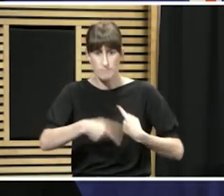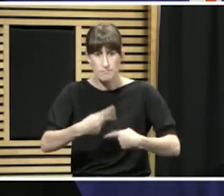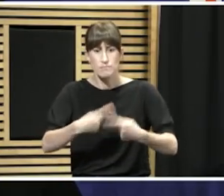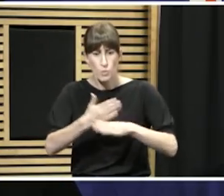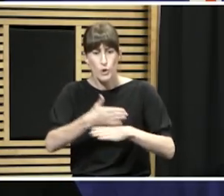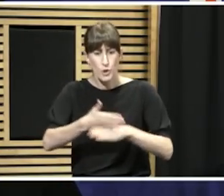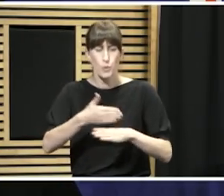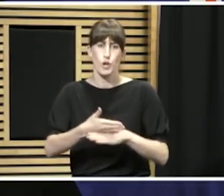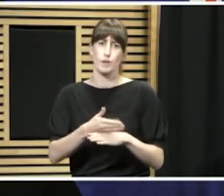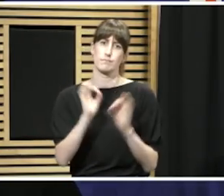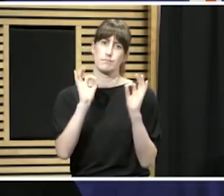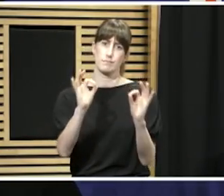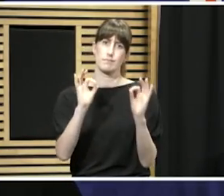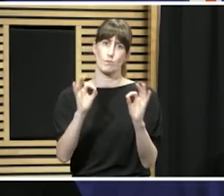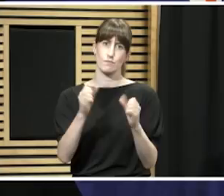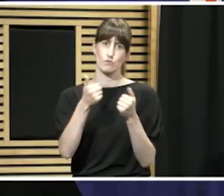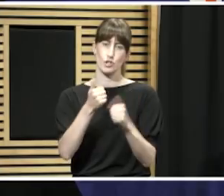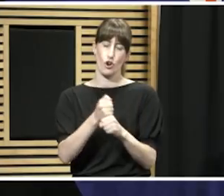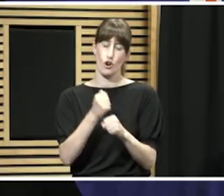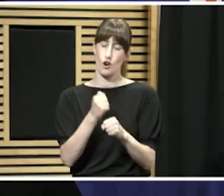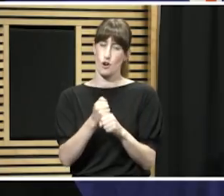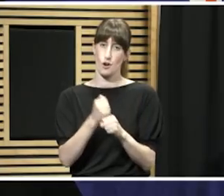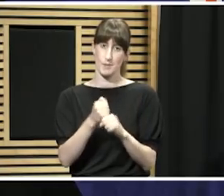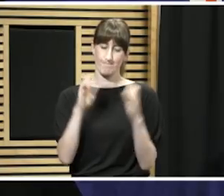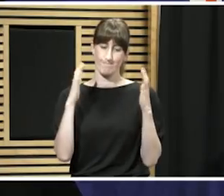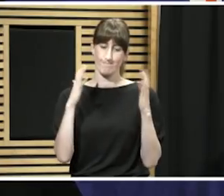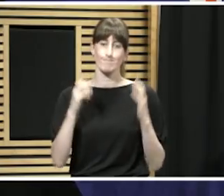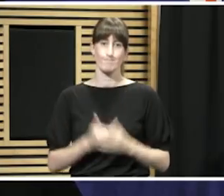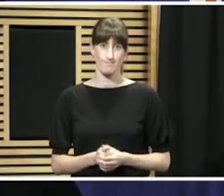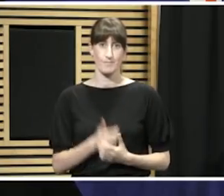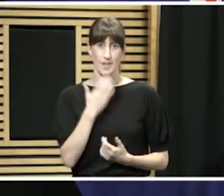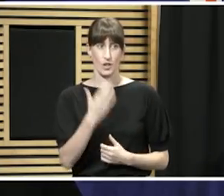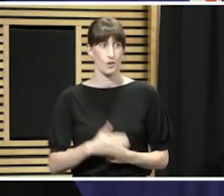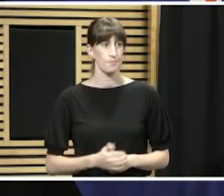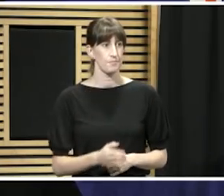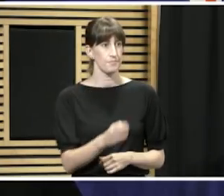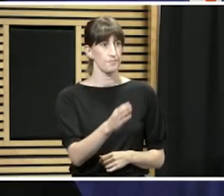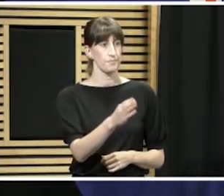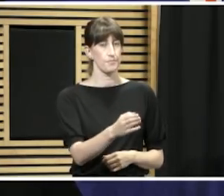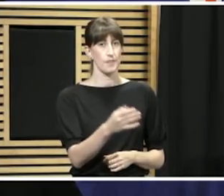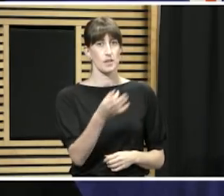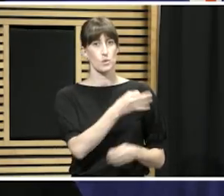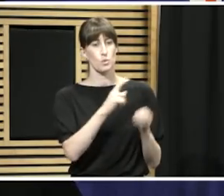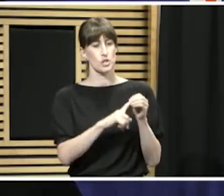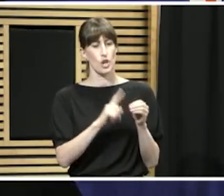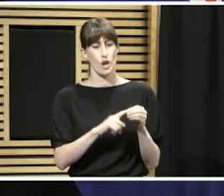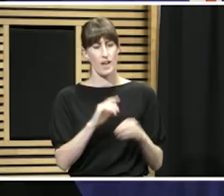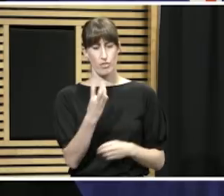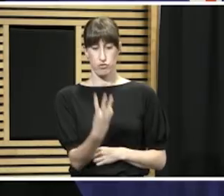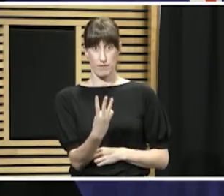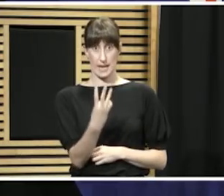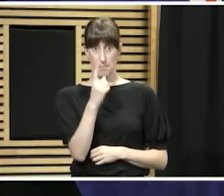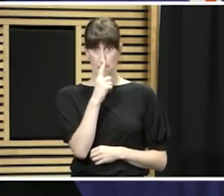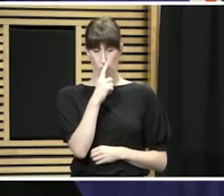They're doing a wonderful job and they should be acknowledged for that. ora. Commissioner? you give us some more details about the three people that were